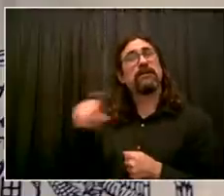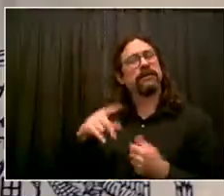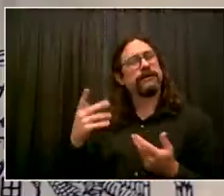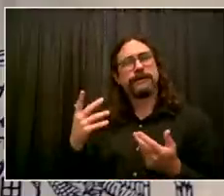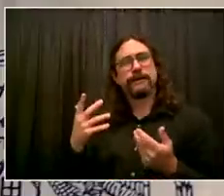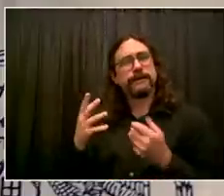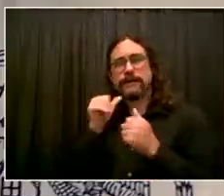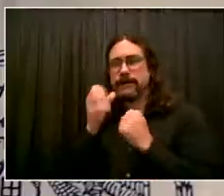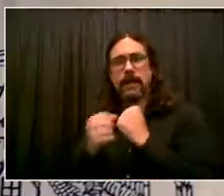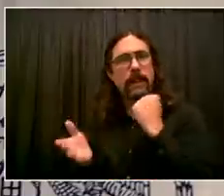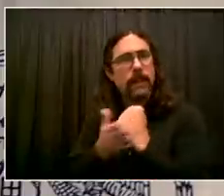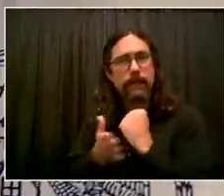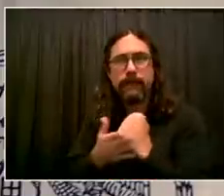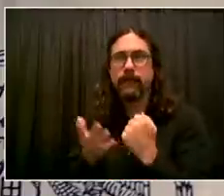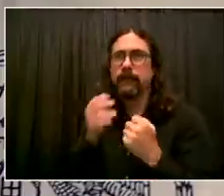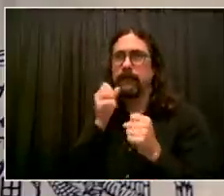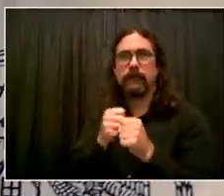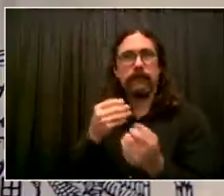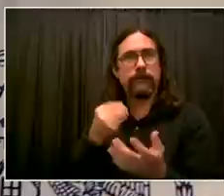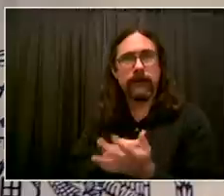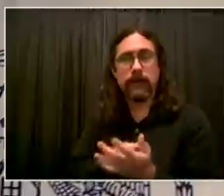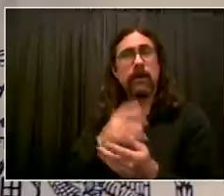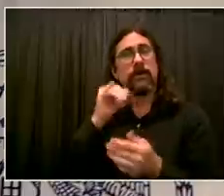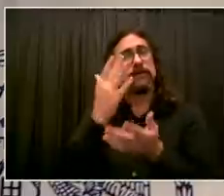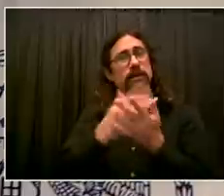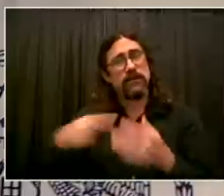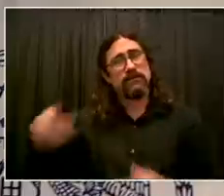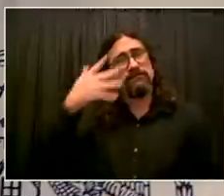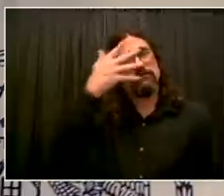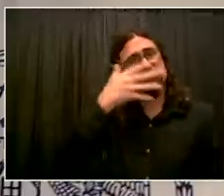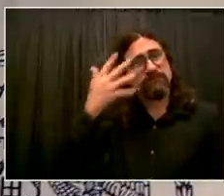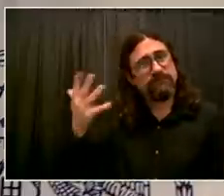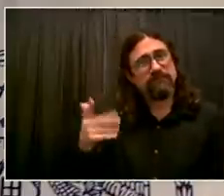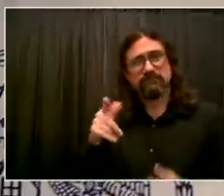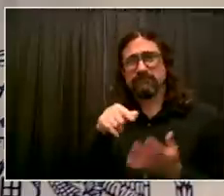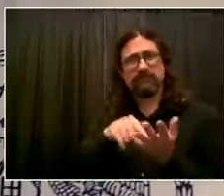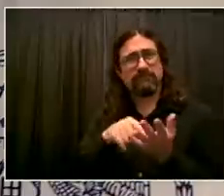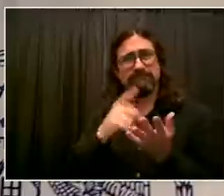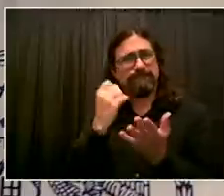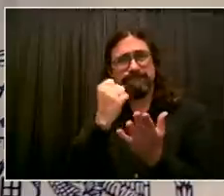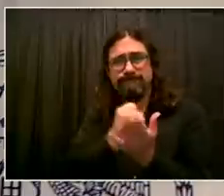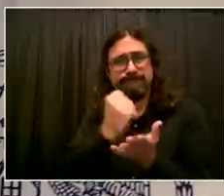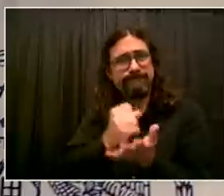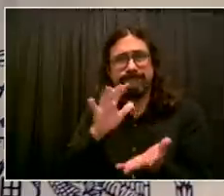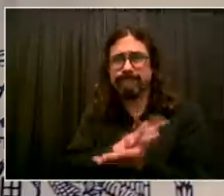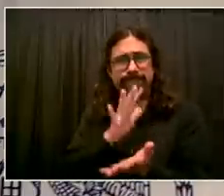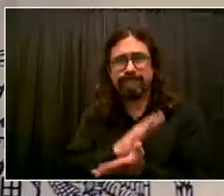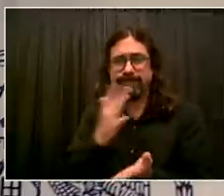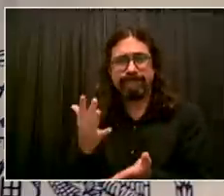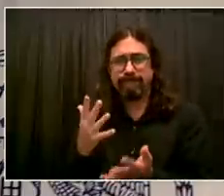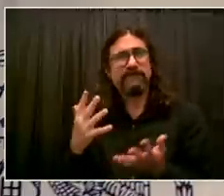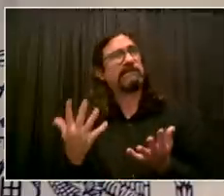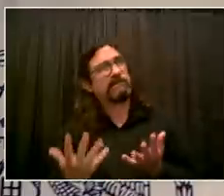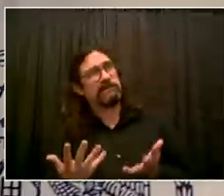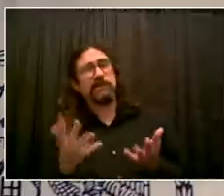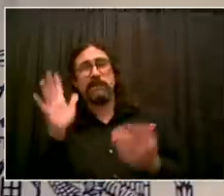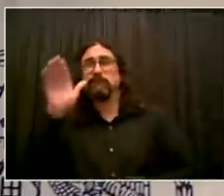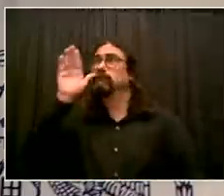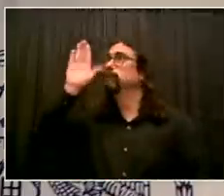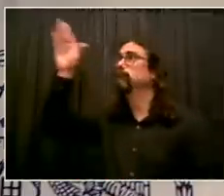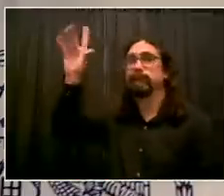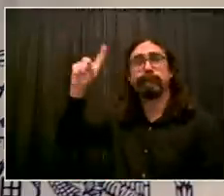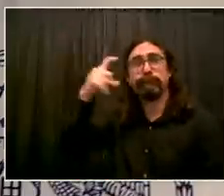can because they have a mix of family members with different statuses. We need direct relief for the undocumented. So